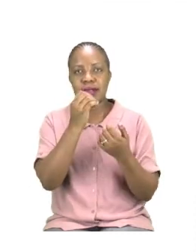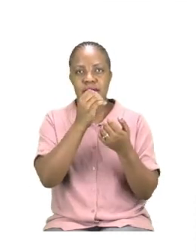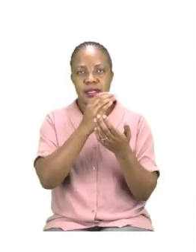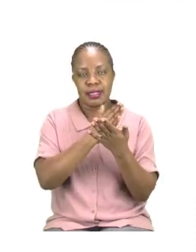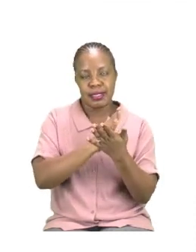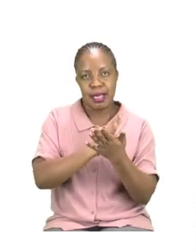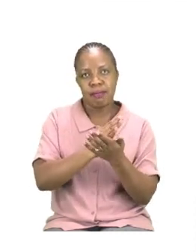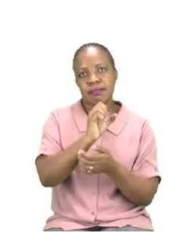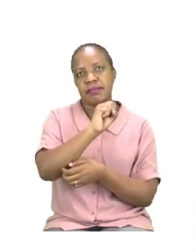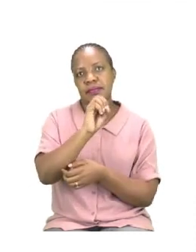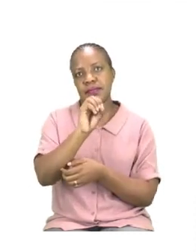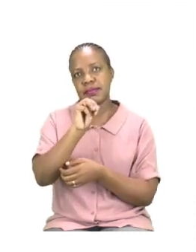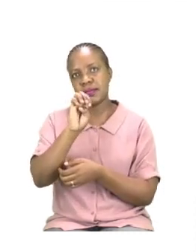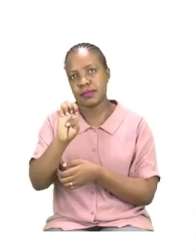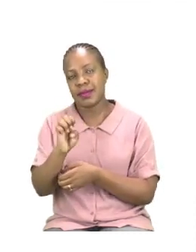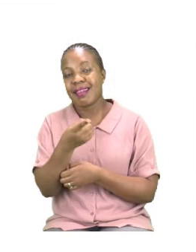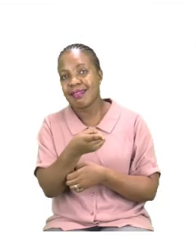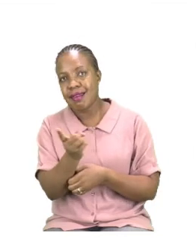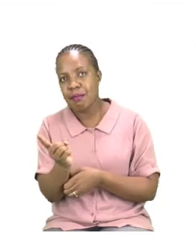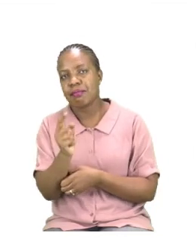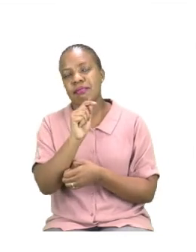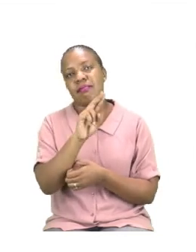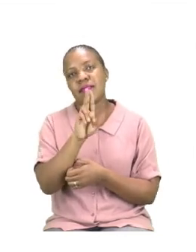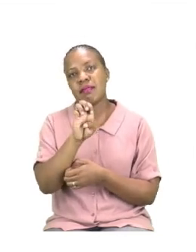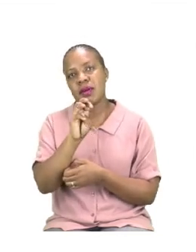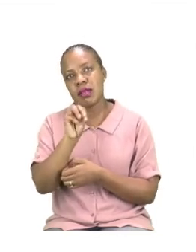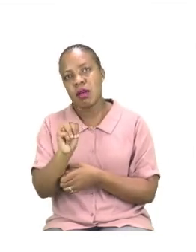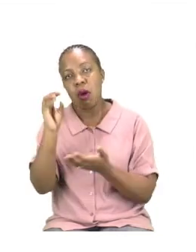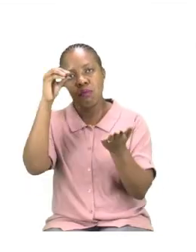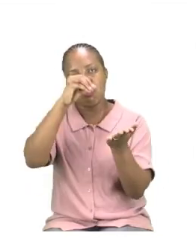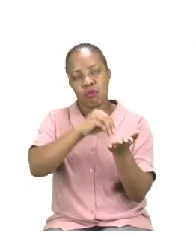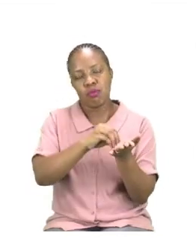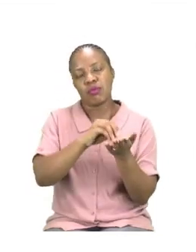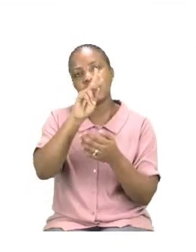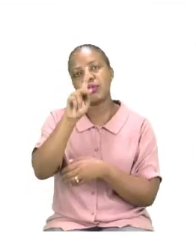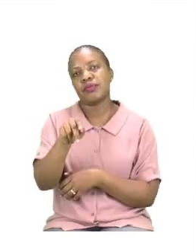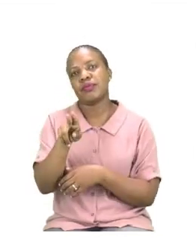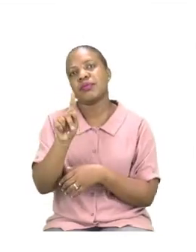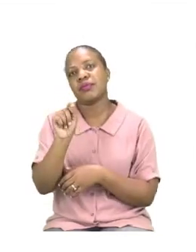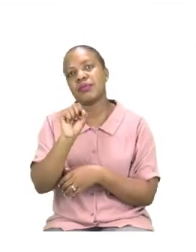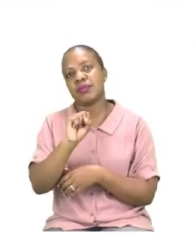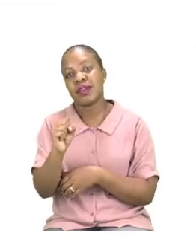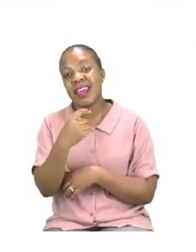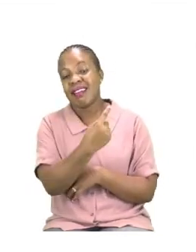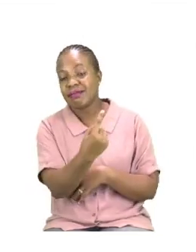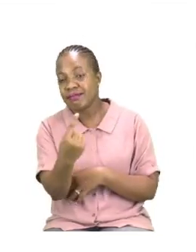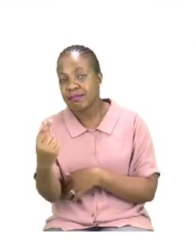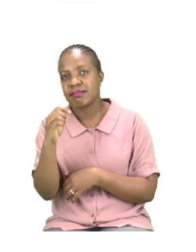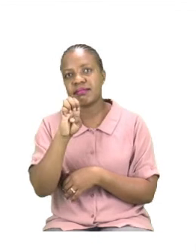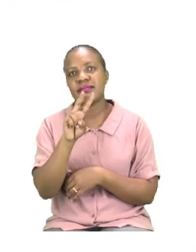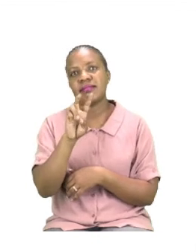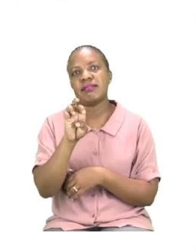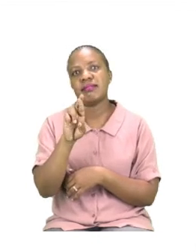them, them, puts, every, around,